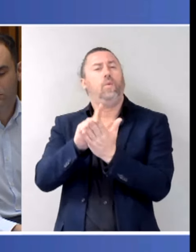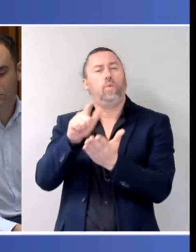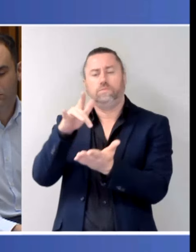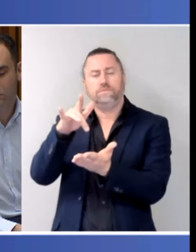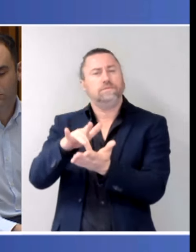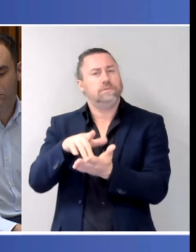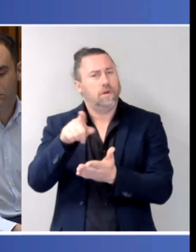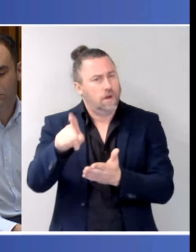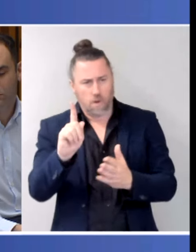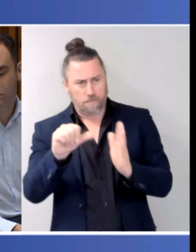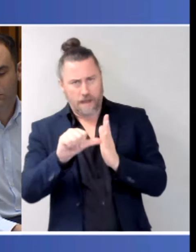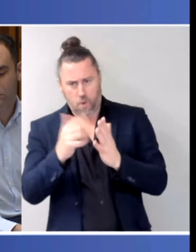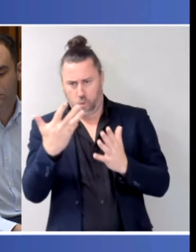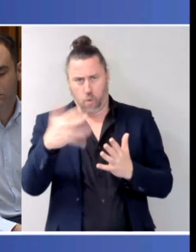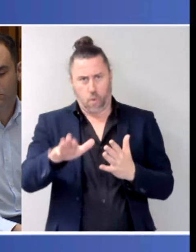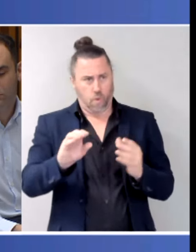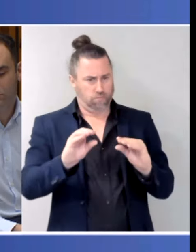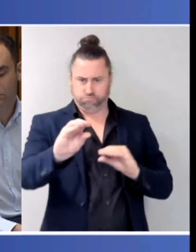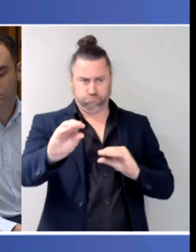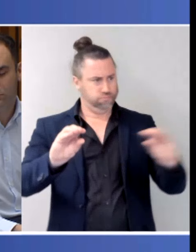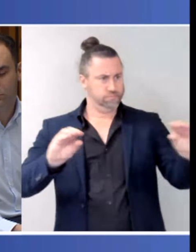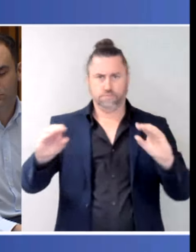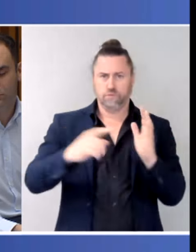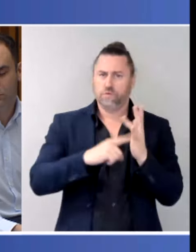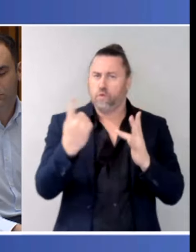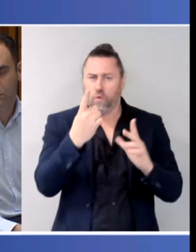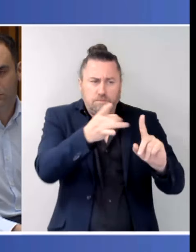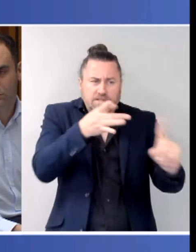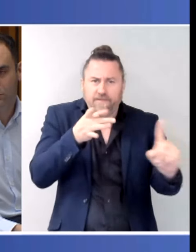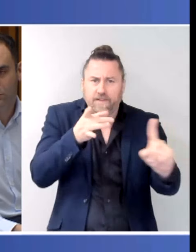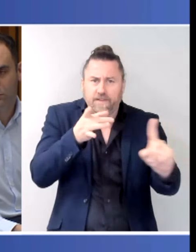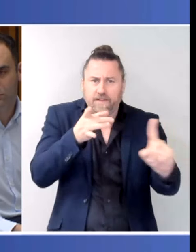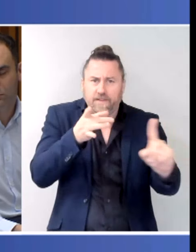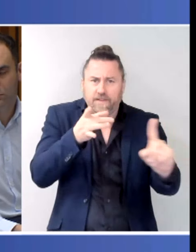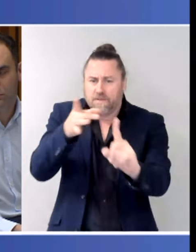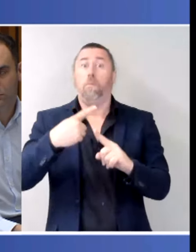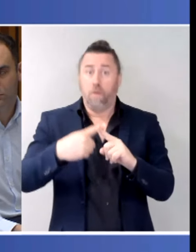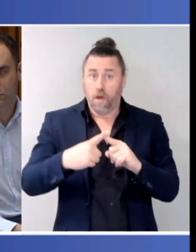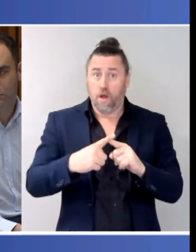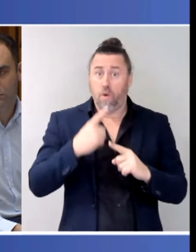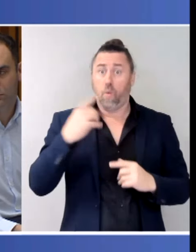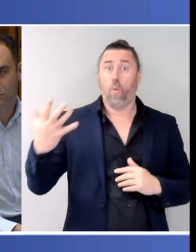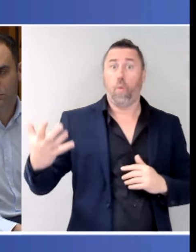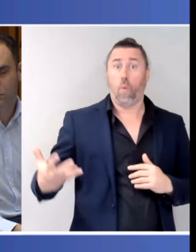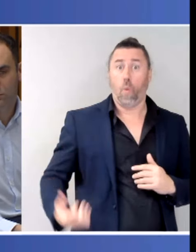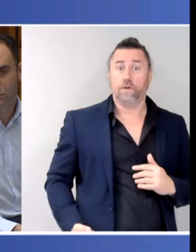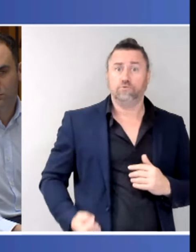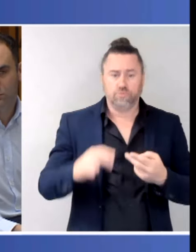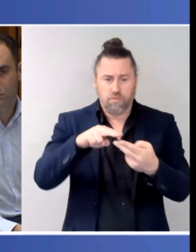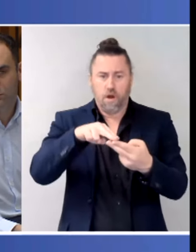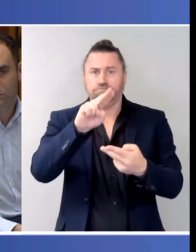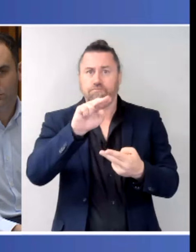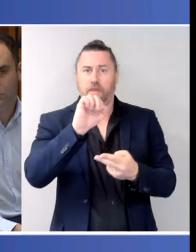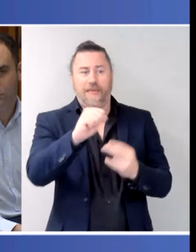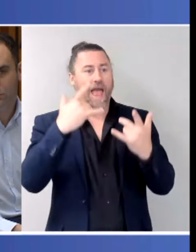include money? You mentioned a wage increase, but does it also include money for actually extra lawyers, more